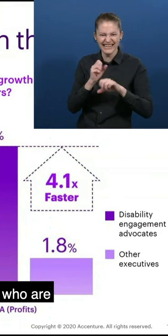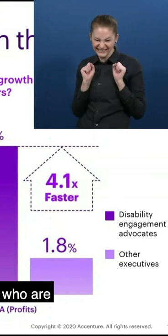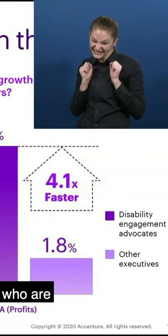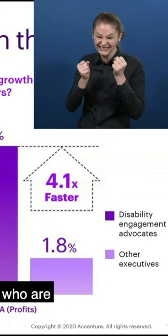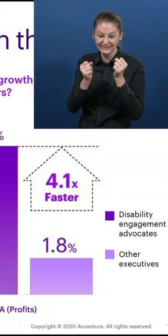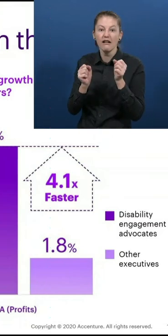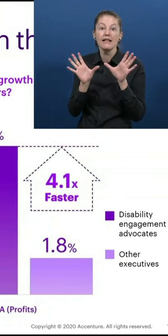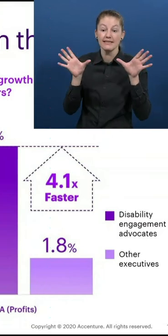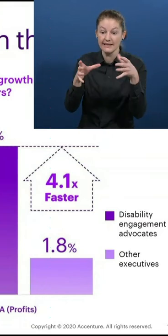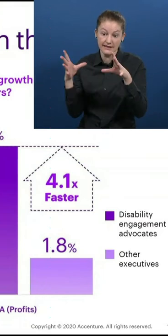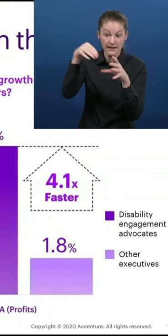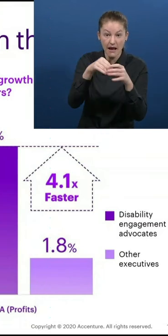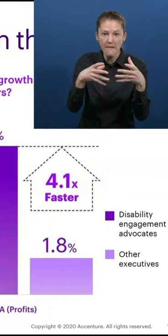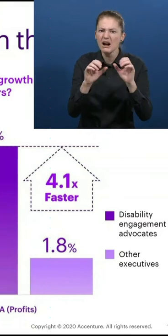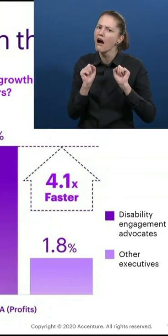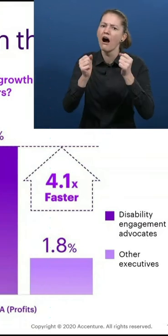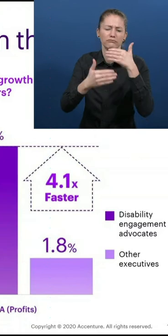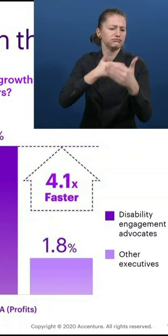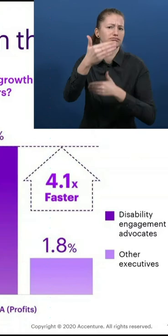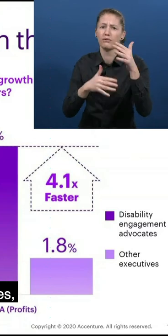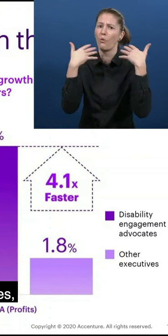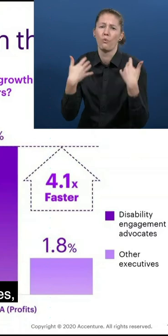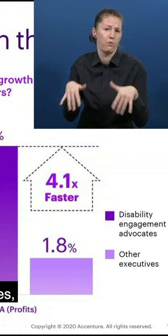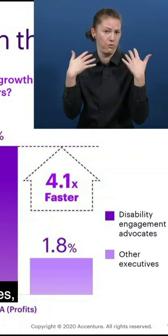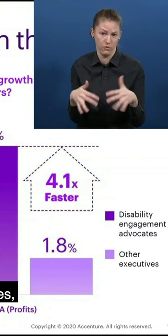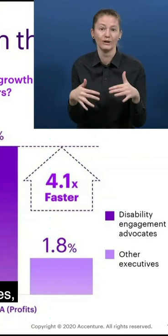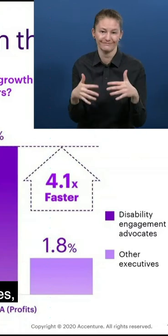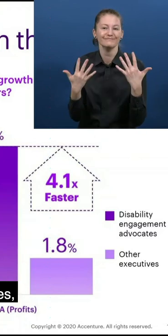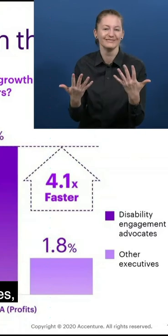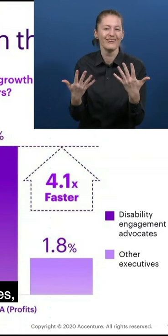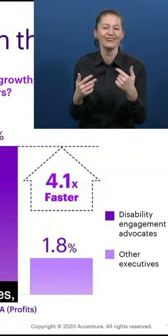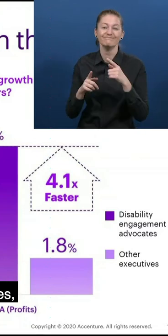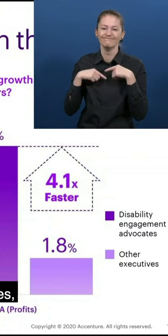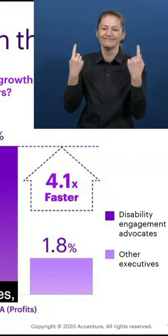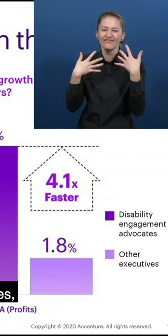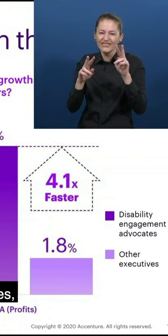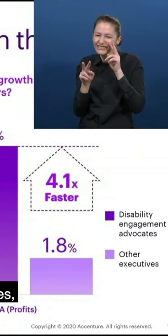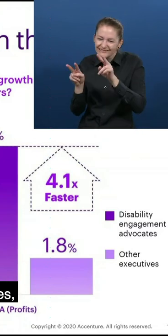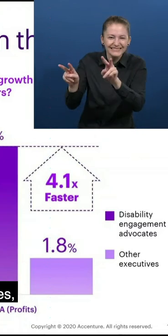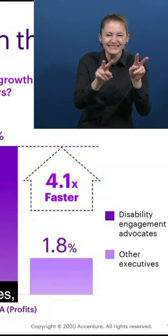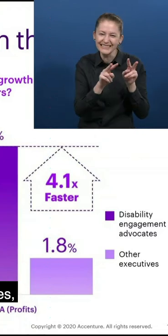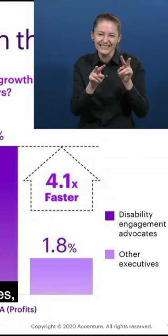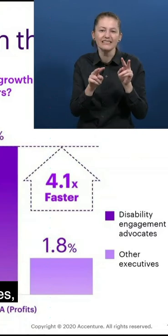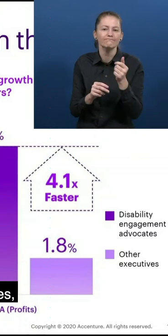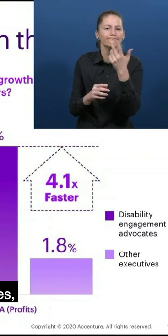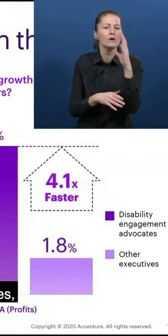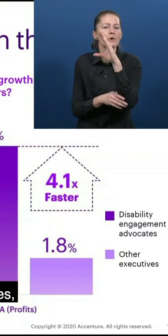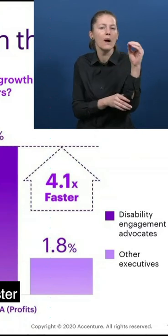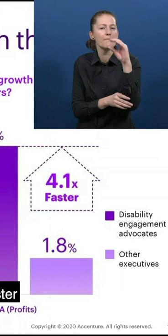executives who are focused on disability engagement, again, among that top 10%, are growing sales